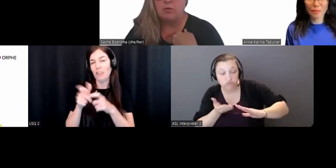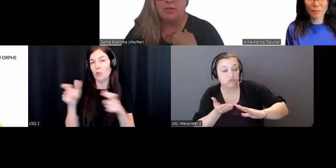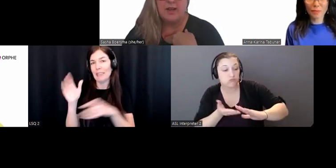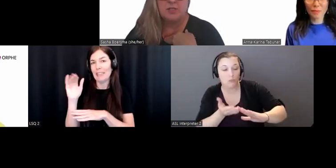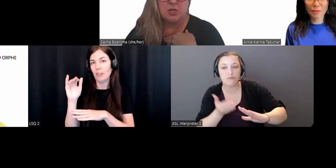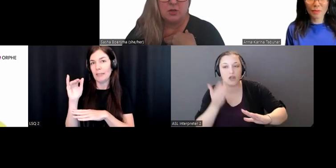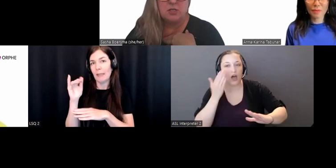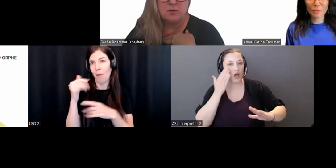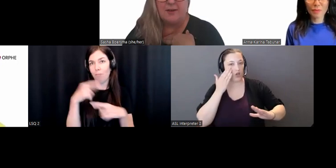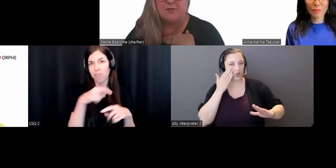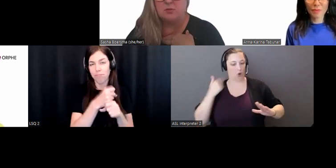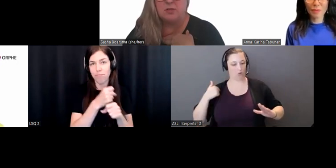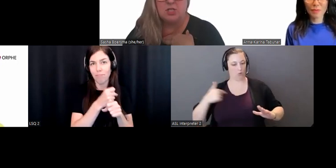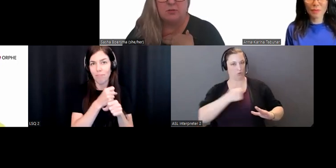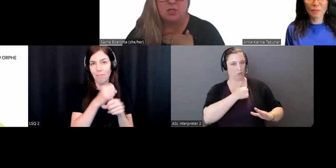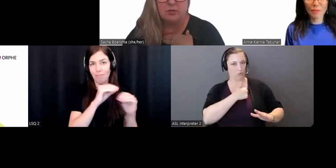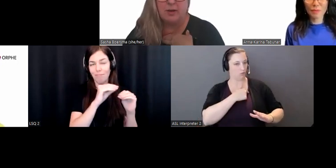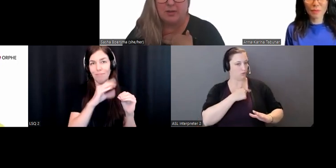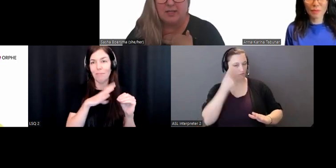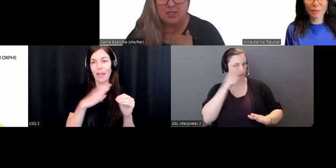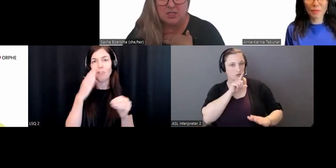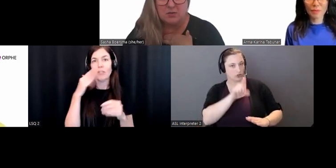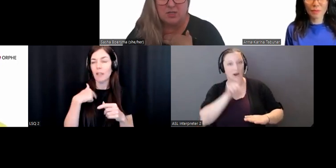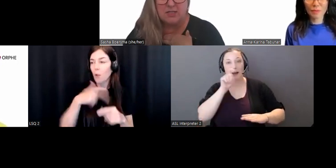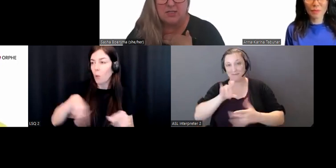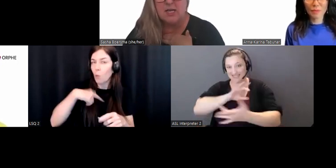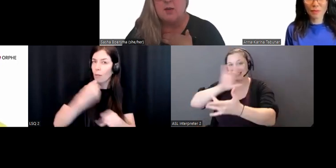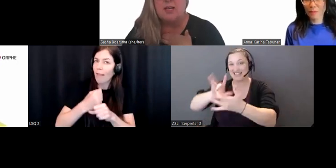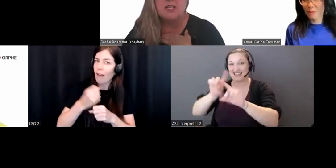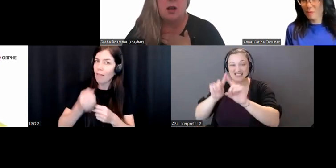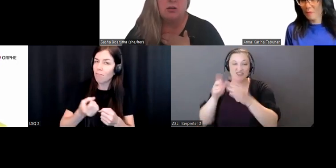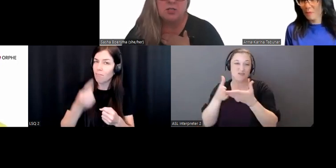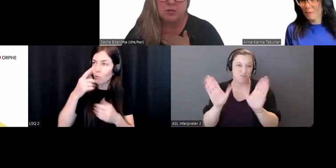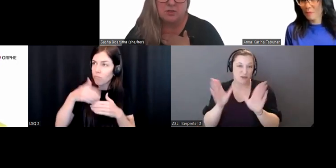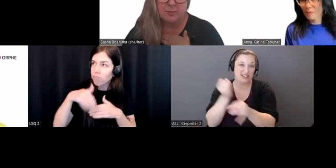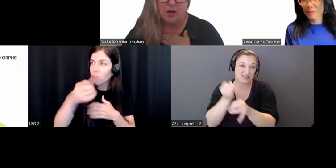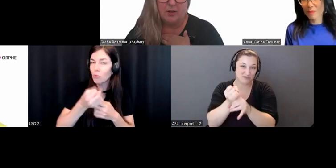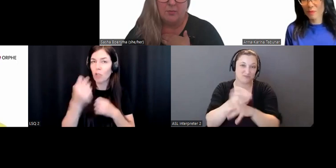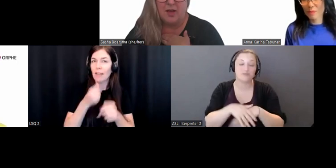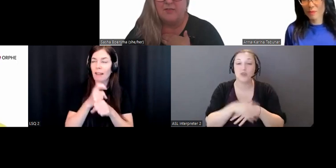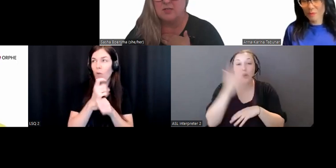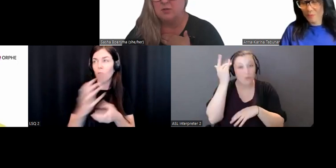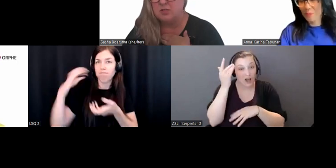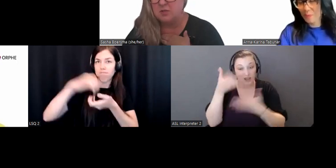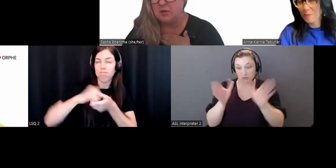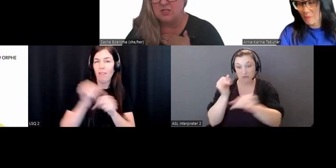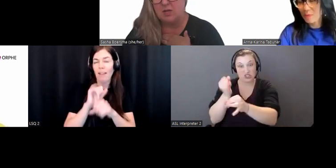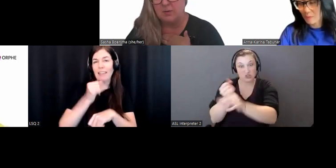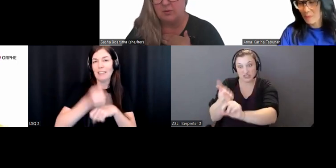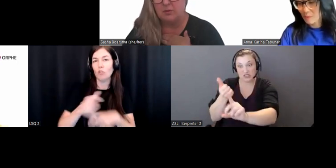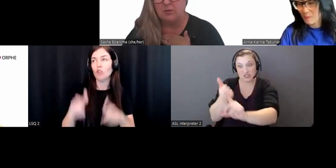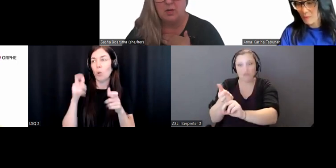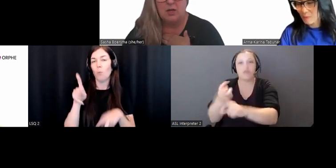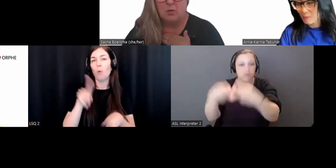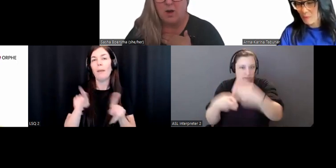will, over the next year or have to reach out to the public institutions, because they are a source of the problem. I've also heard stories of